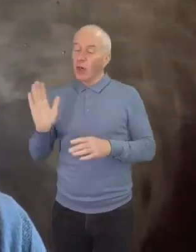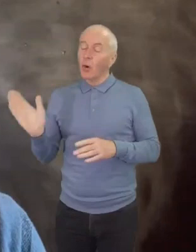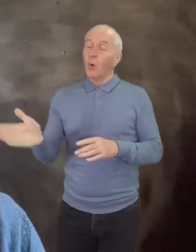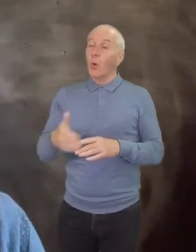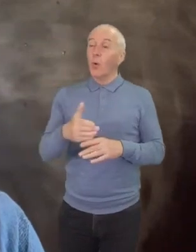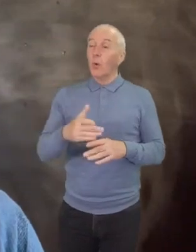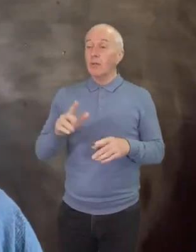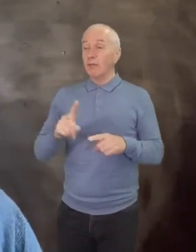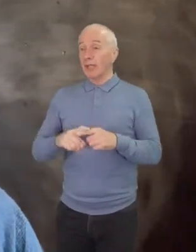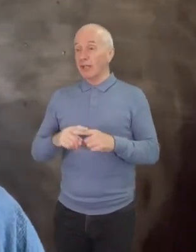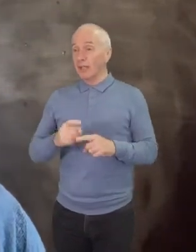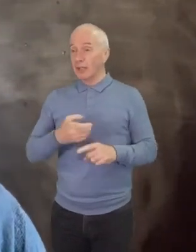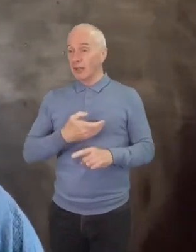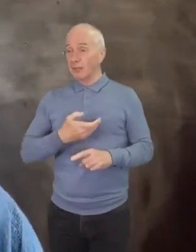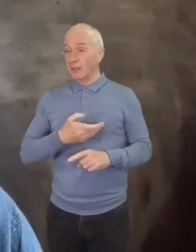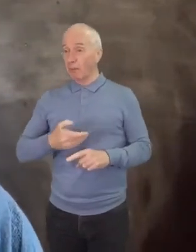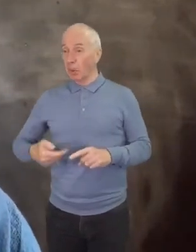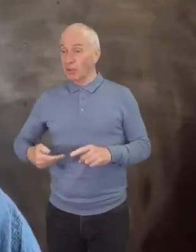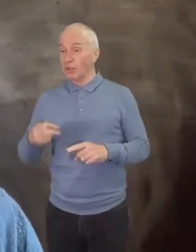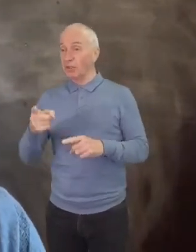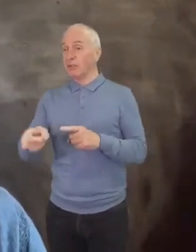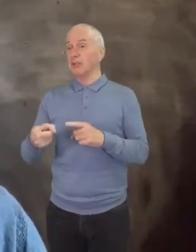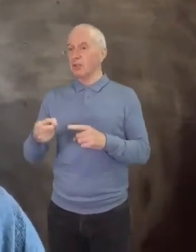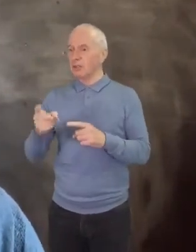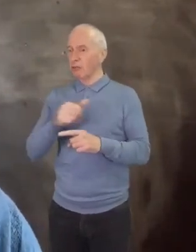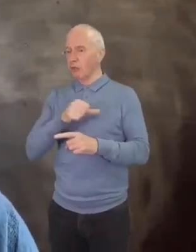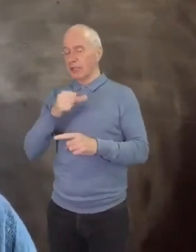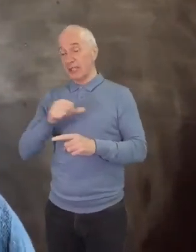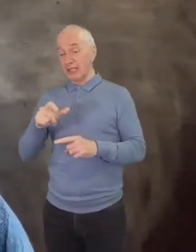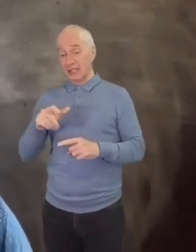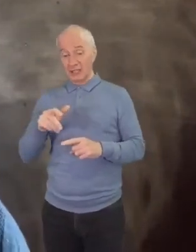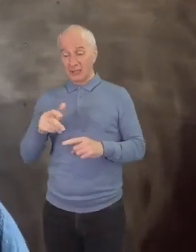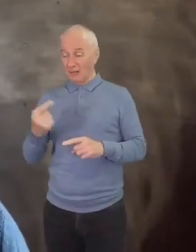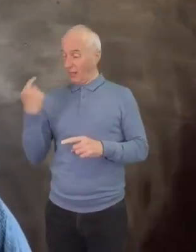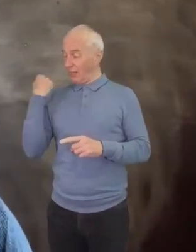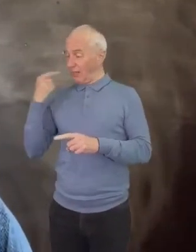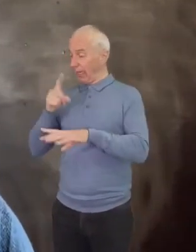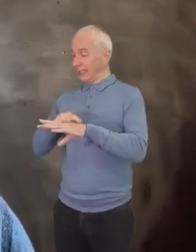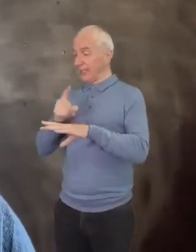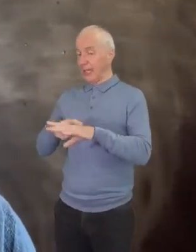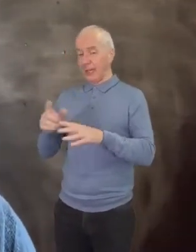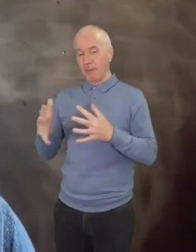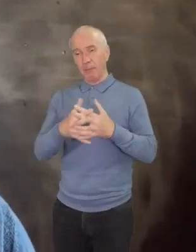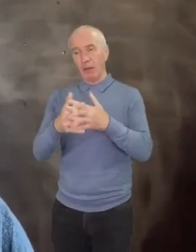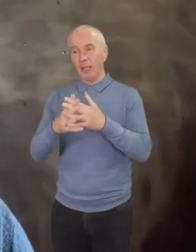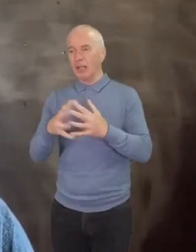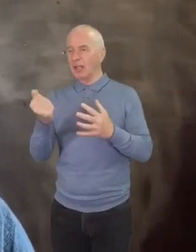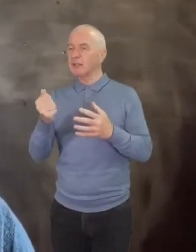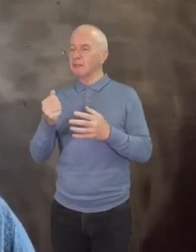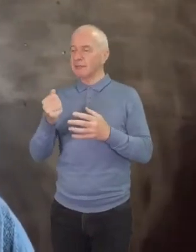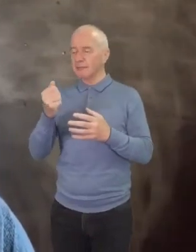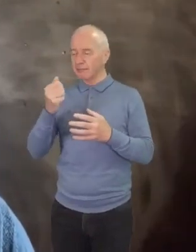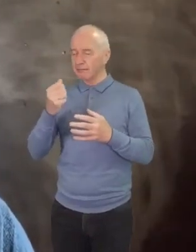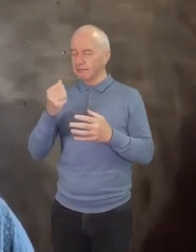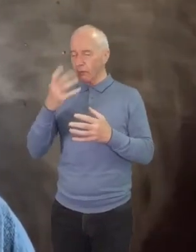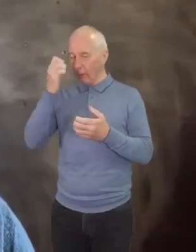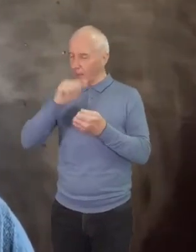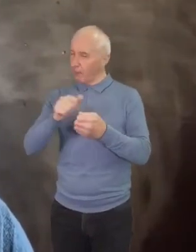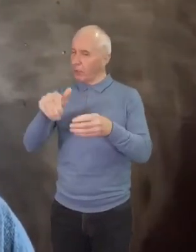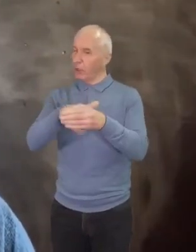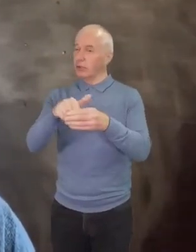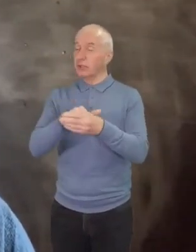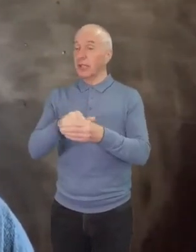Christianity in America at that time has a particular context, but it does highlight the starkness of the black